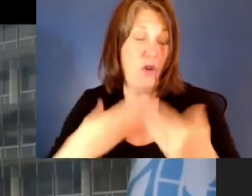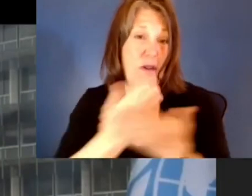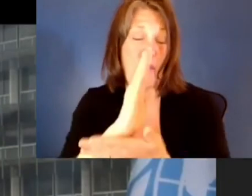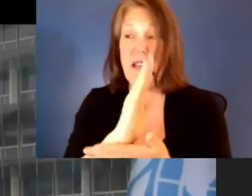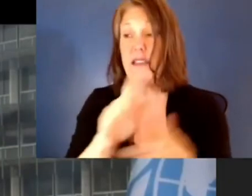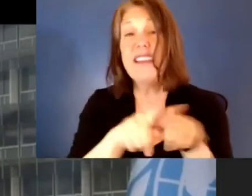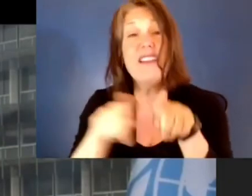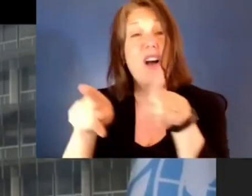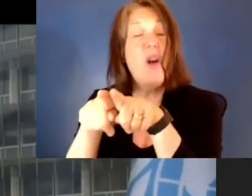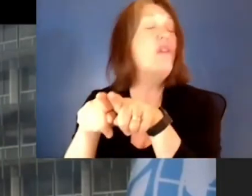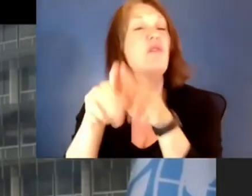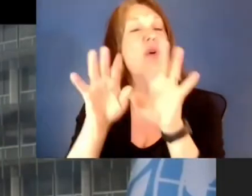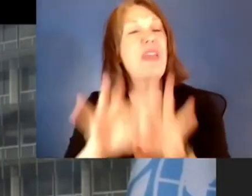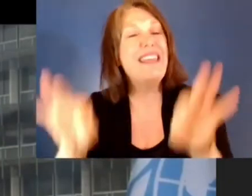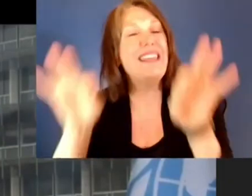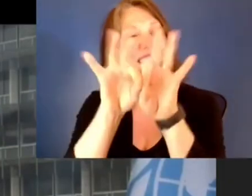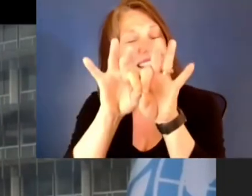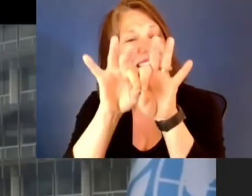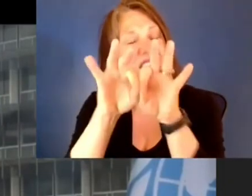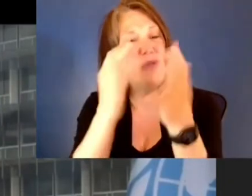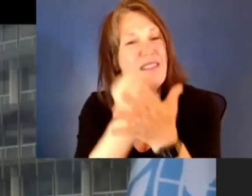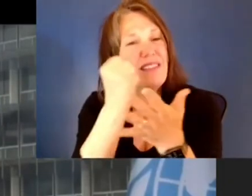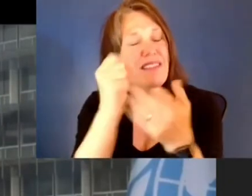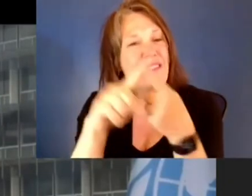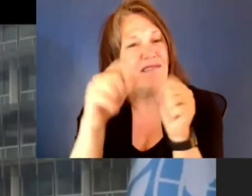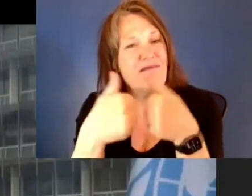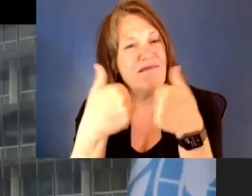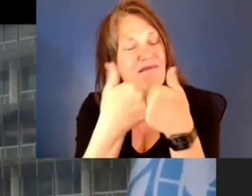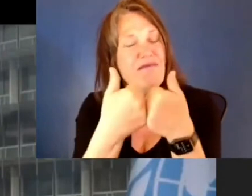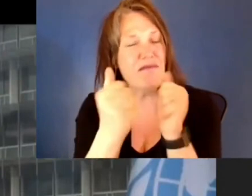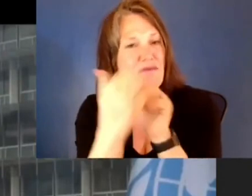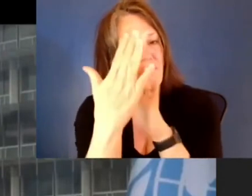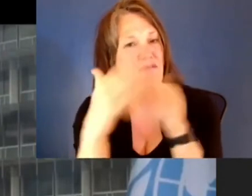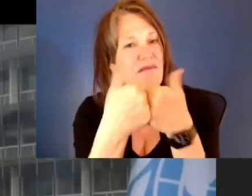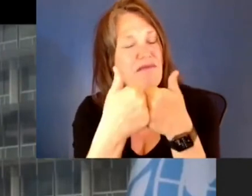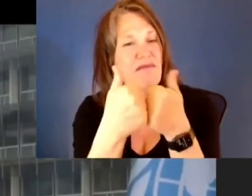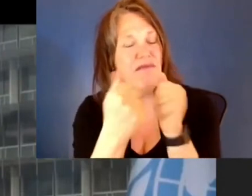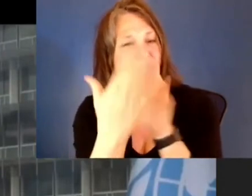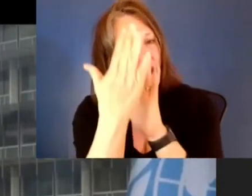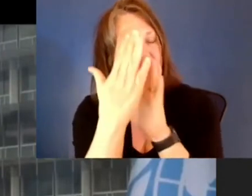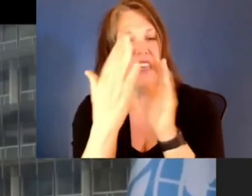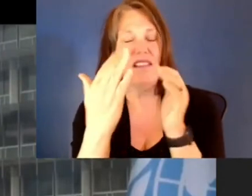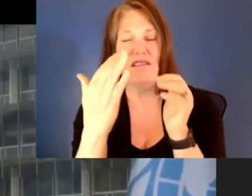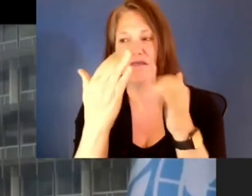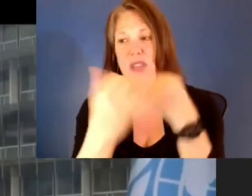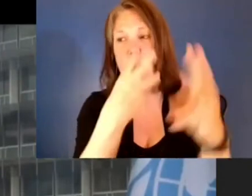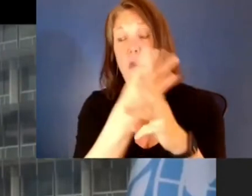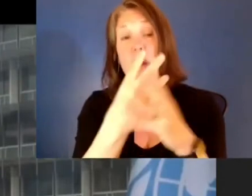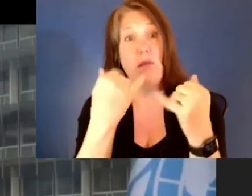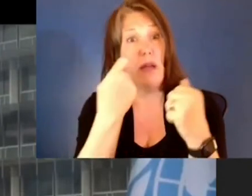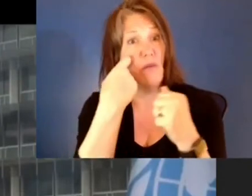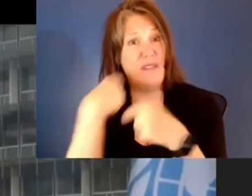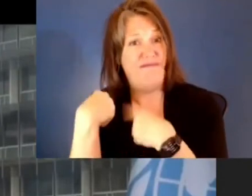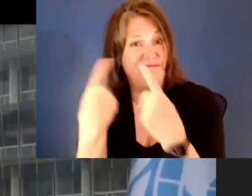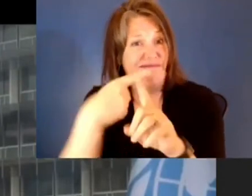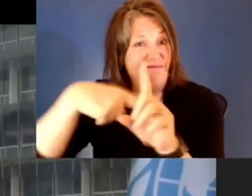lever to respond to the challenges facing our world. And yet, in recent months, this right has been called